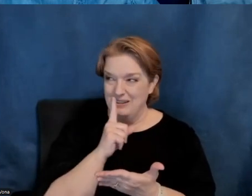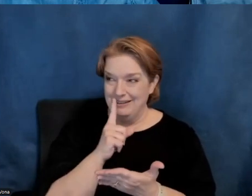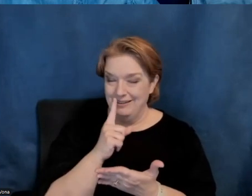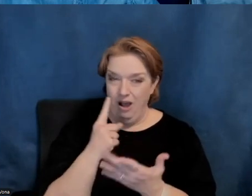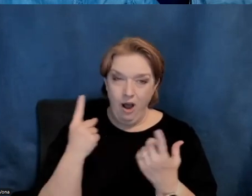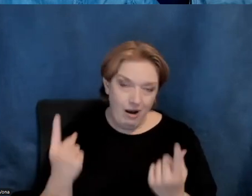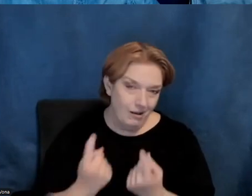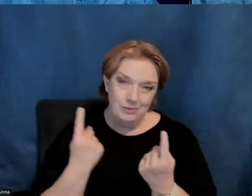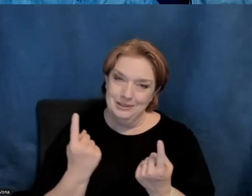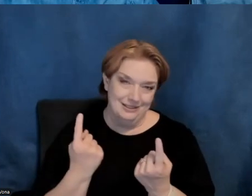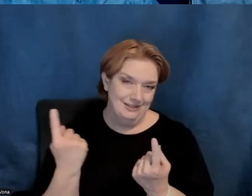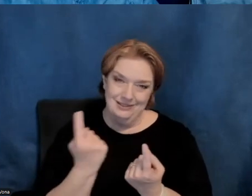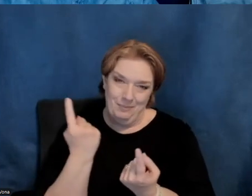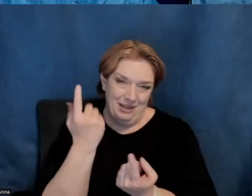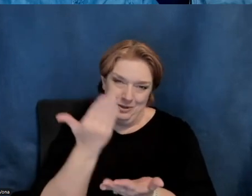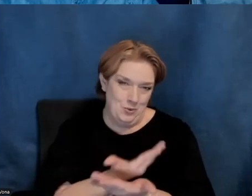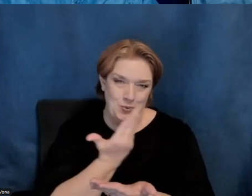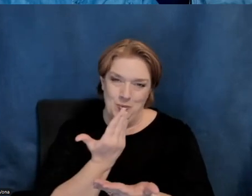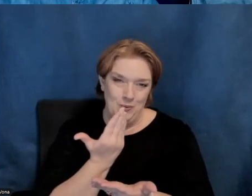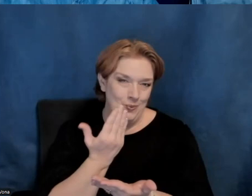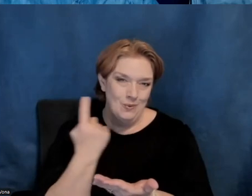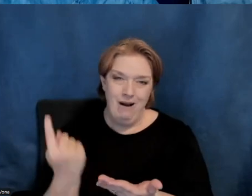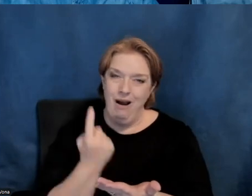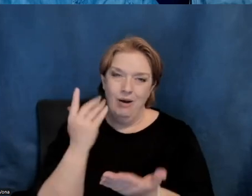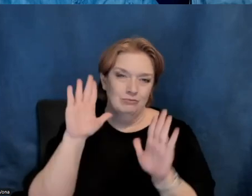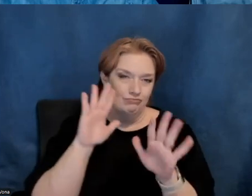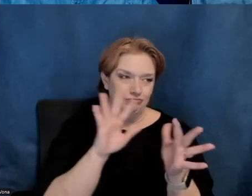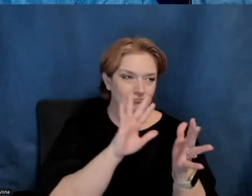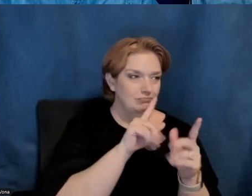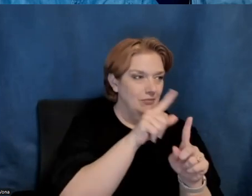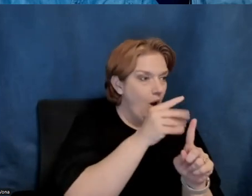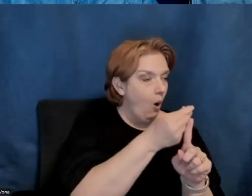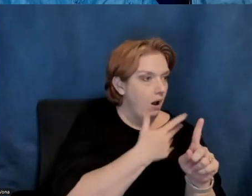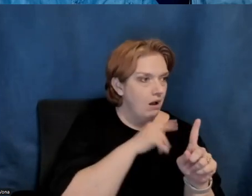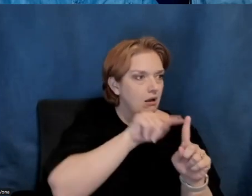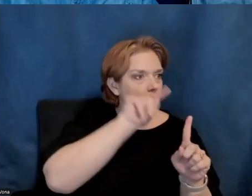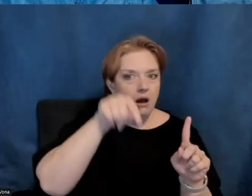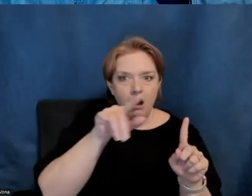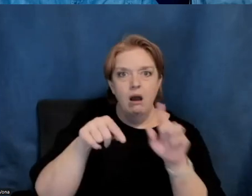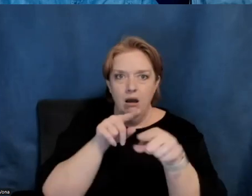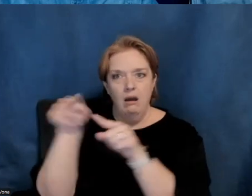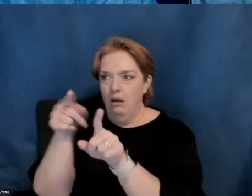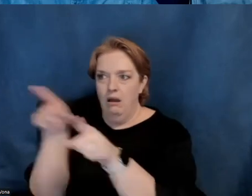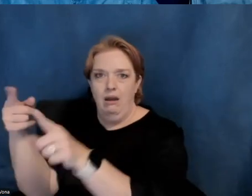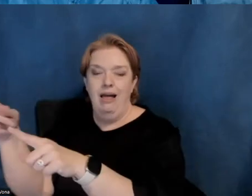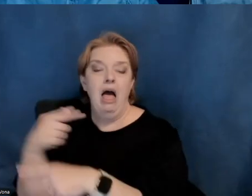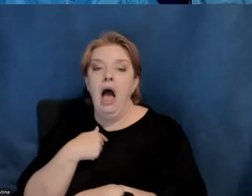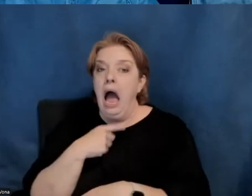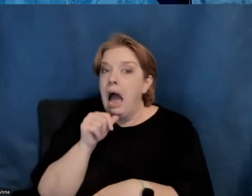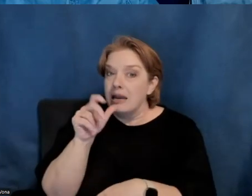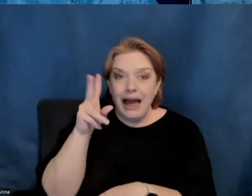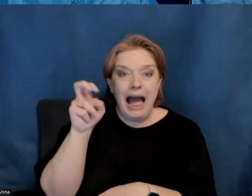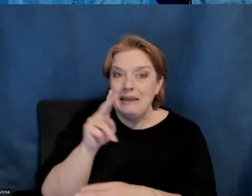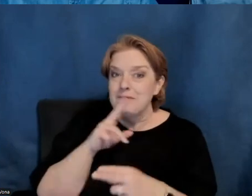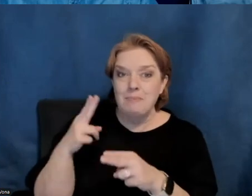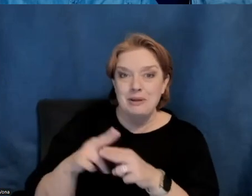new and there are always great connections. And I didn't even go to Aspen, which I could have gone because what I could also